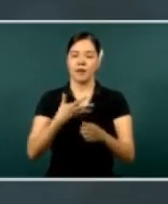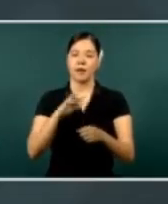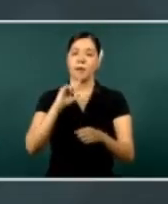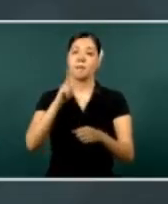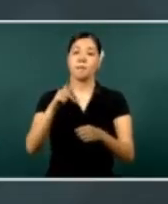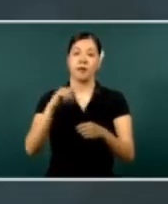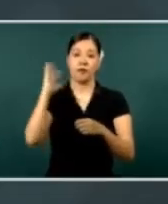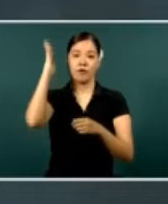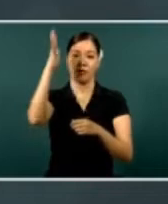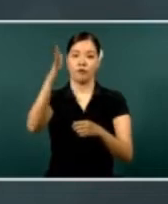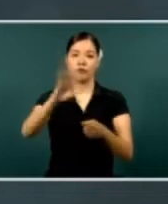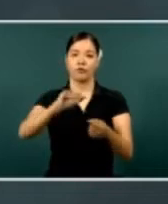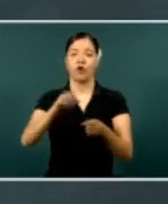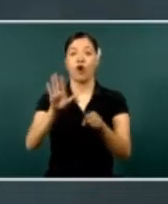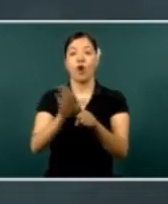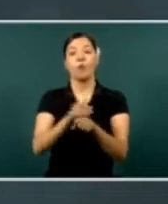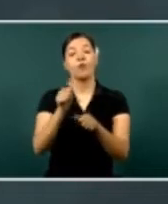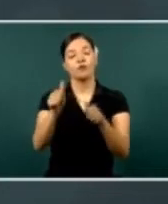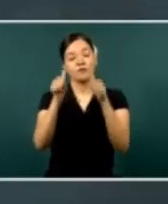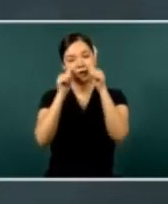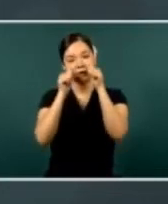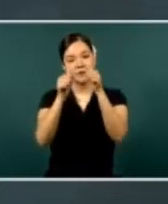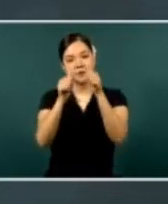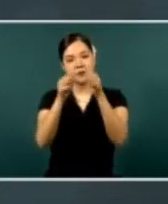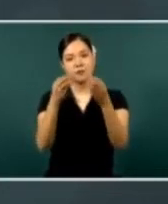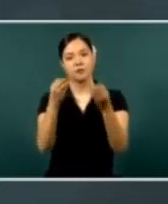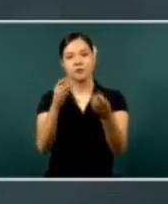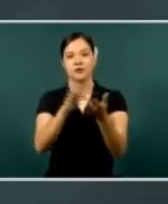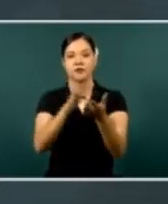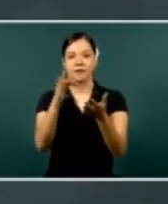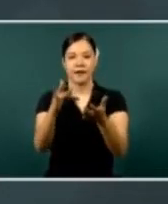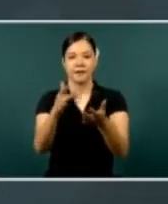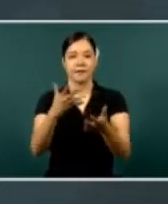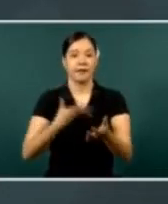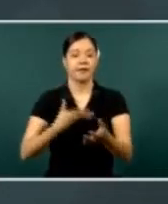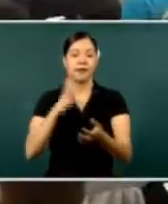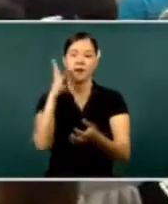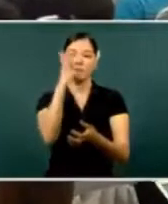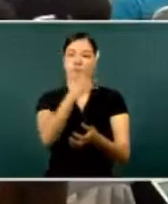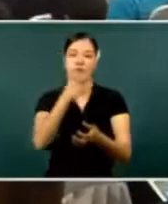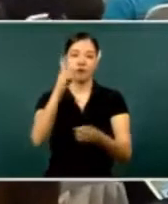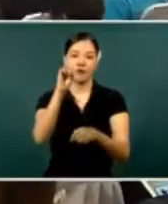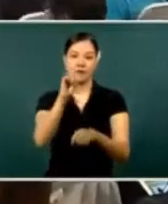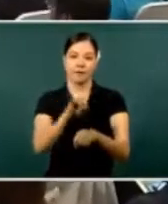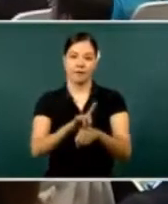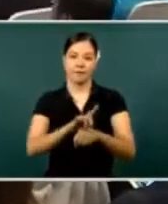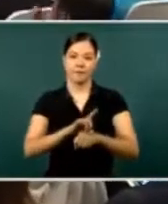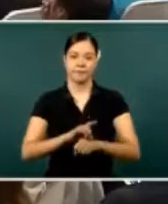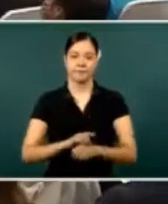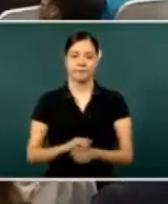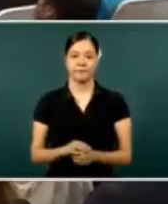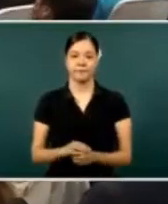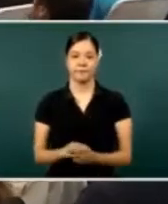results to all citizens. Thank you for your attention, and have an excellent day.